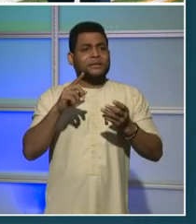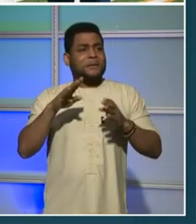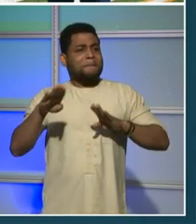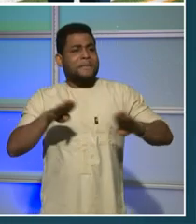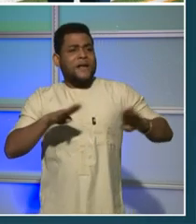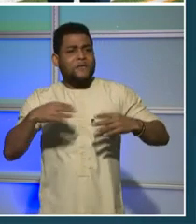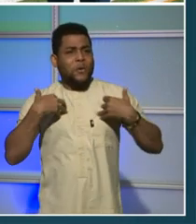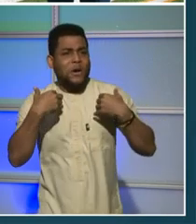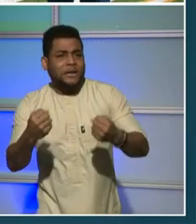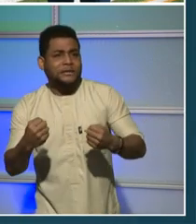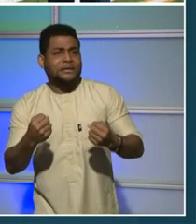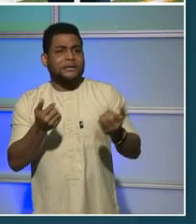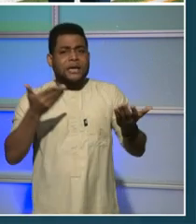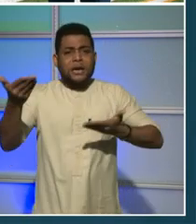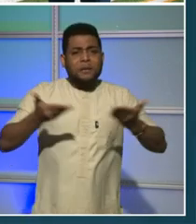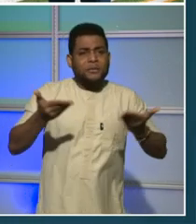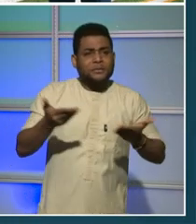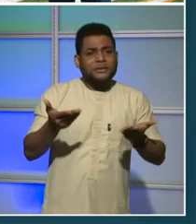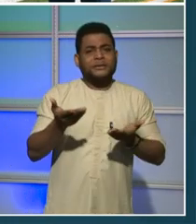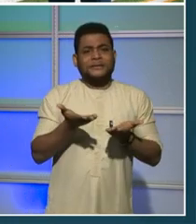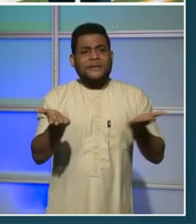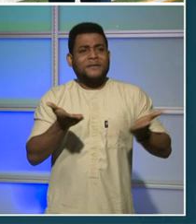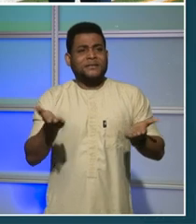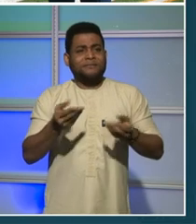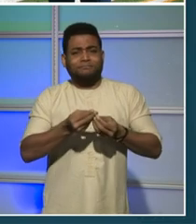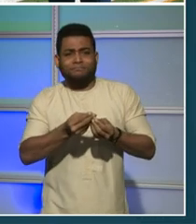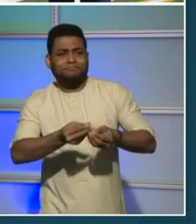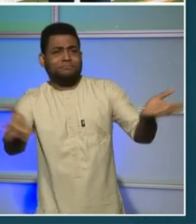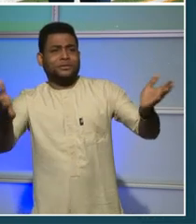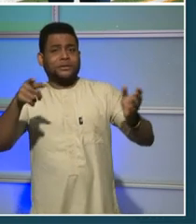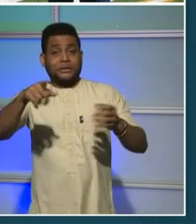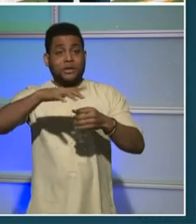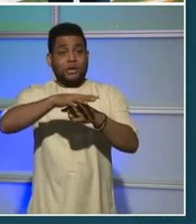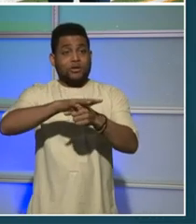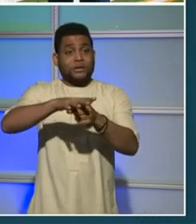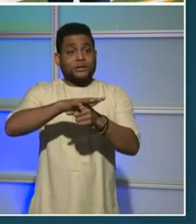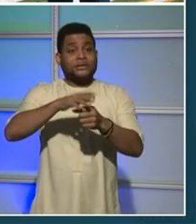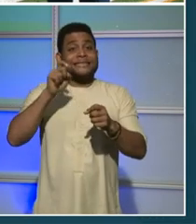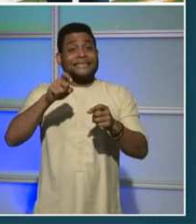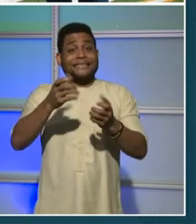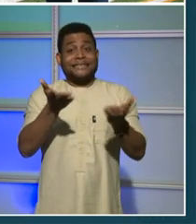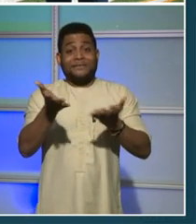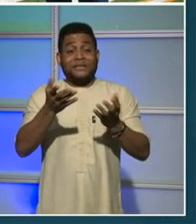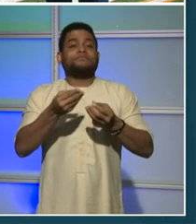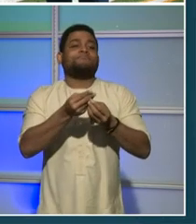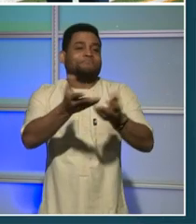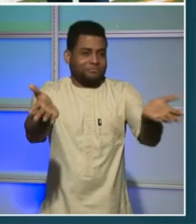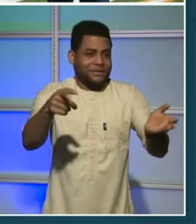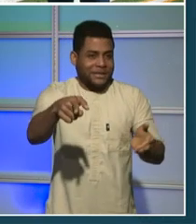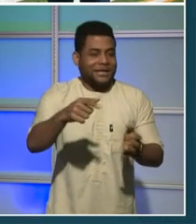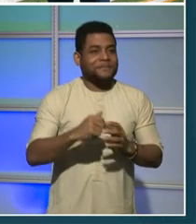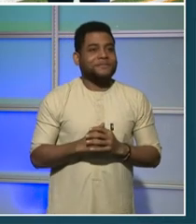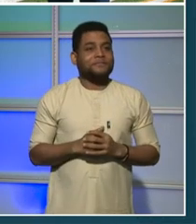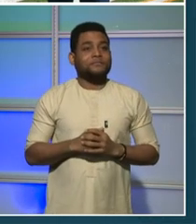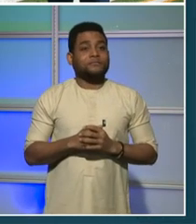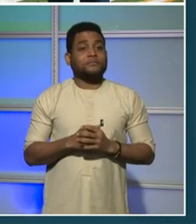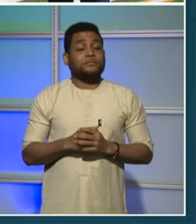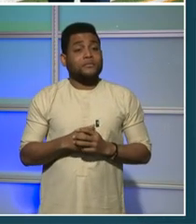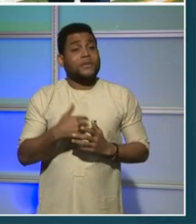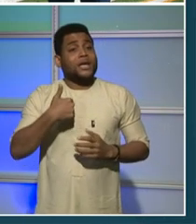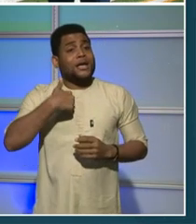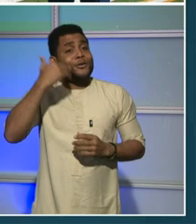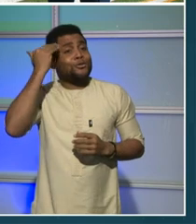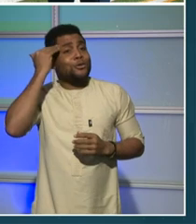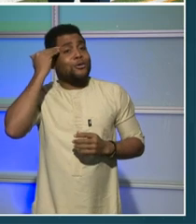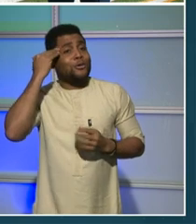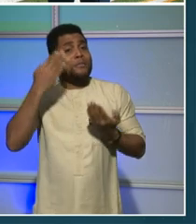to the areas we know need it most. While we know that Public Health tools are incredibly important